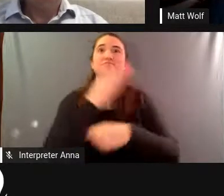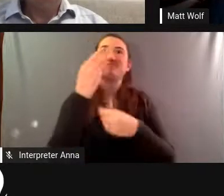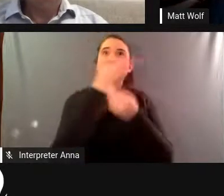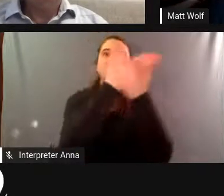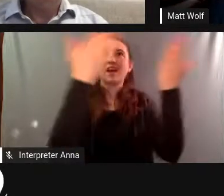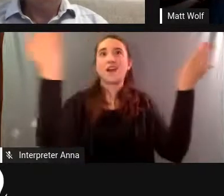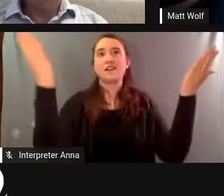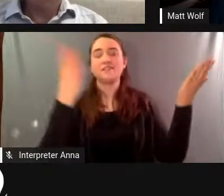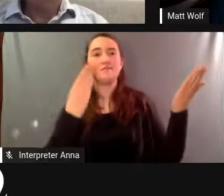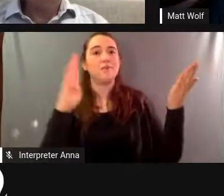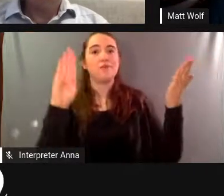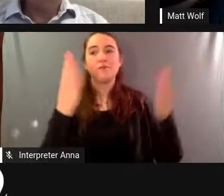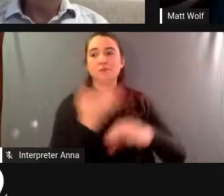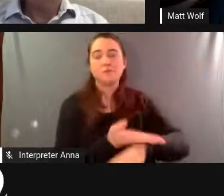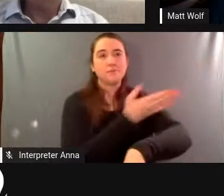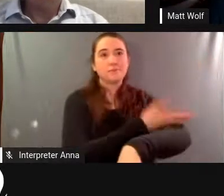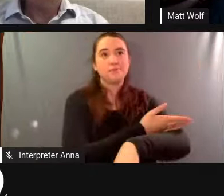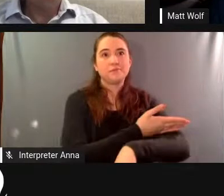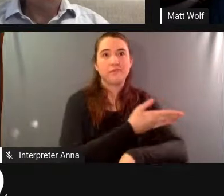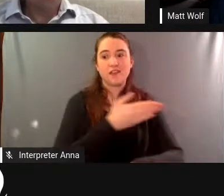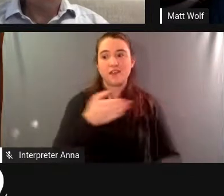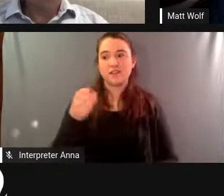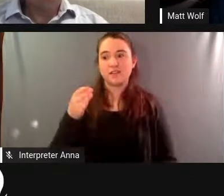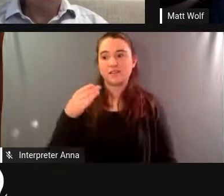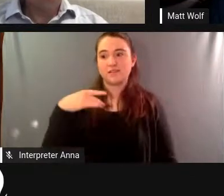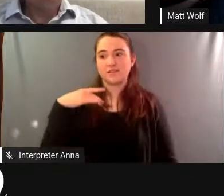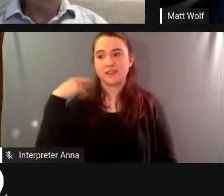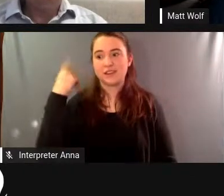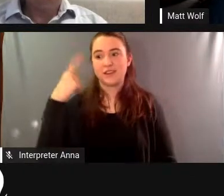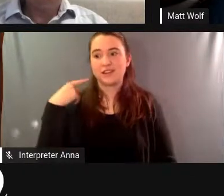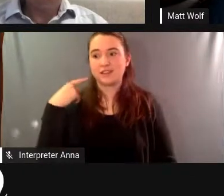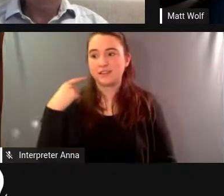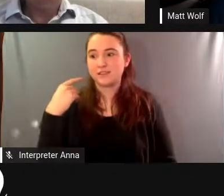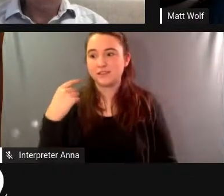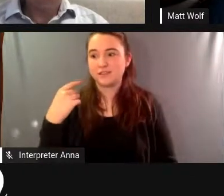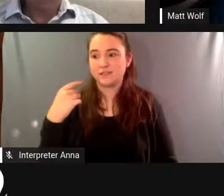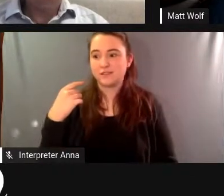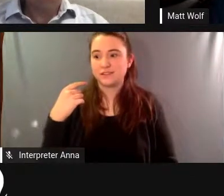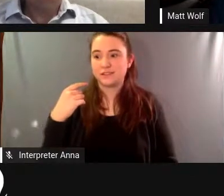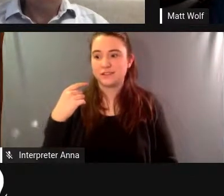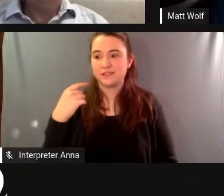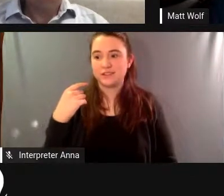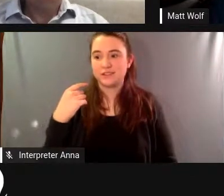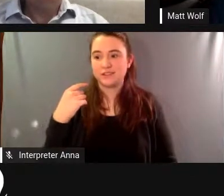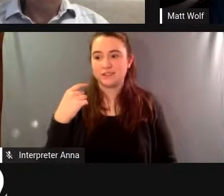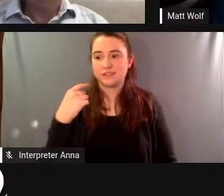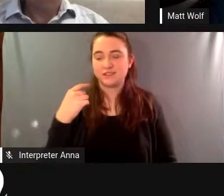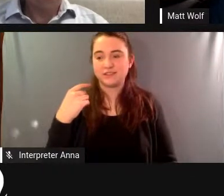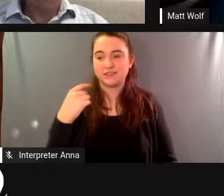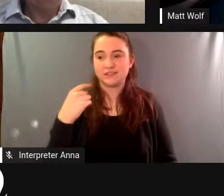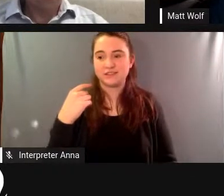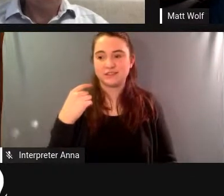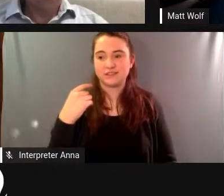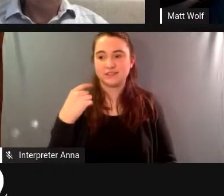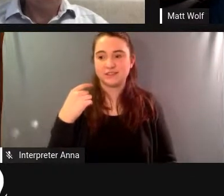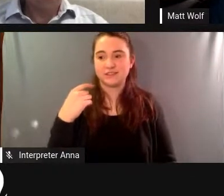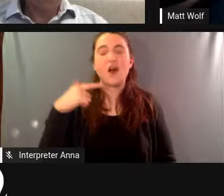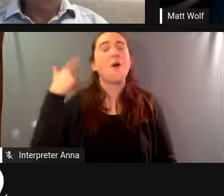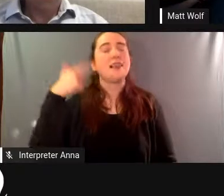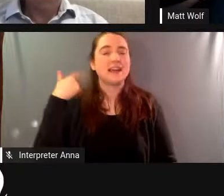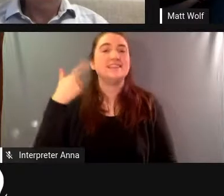in biosphere 2 we had the experience of going into a really really healthy world where we were responsible